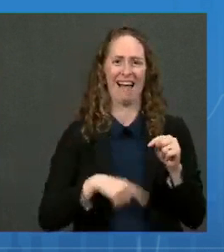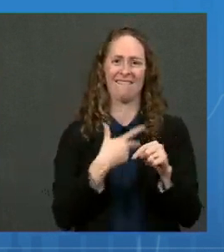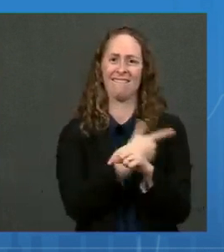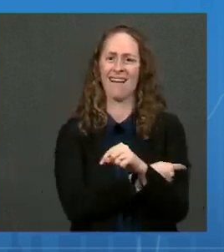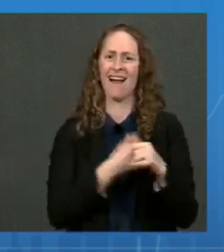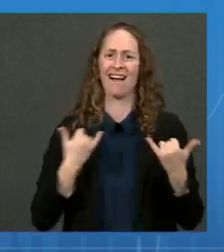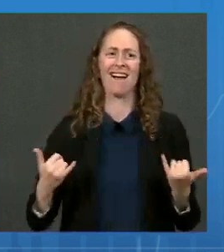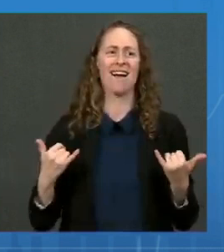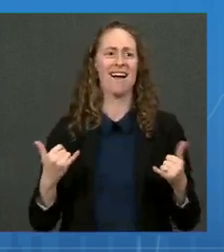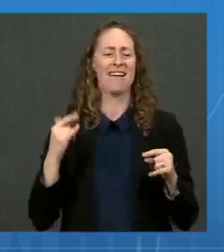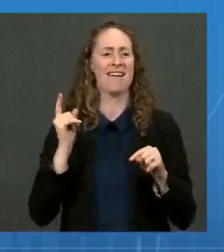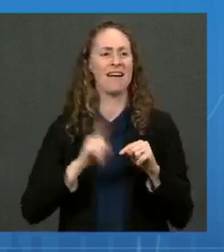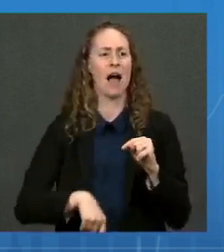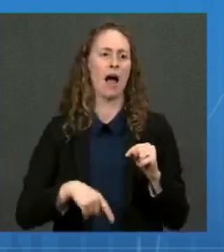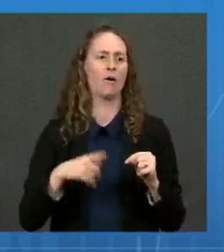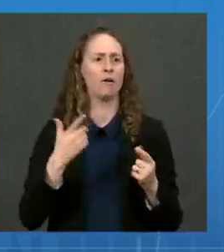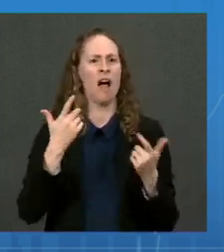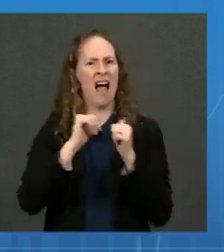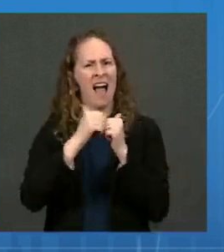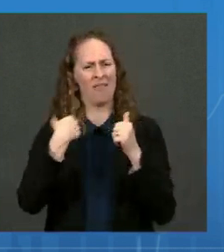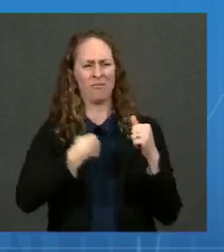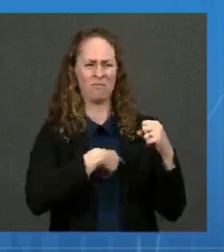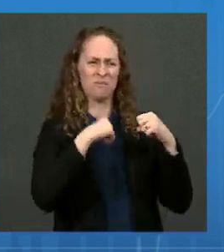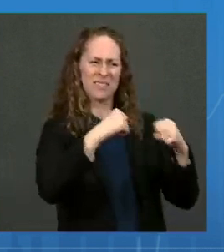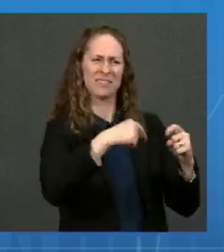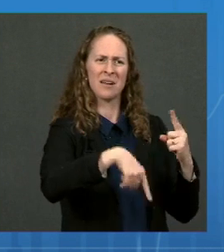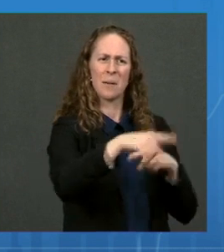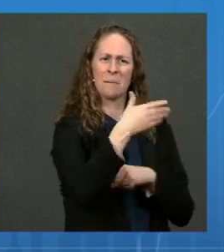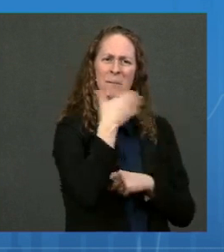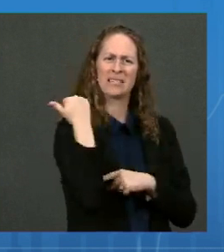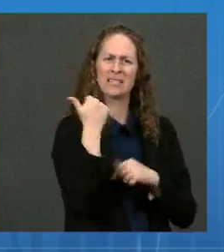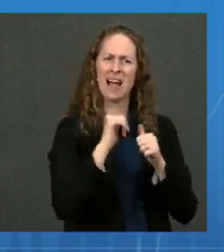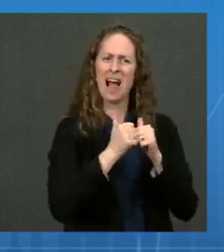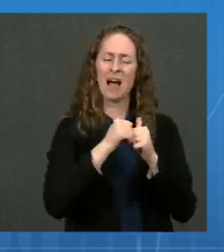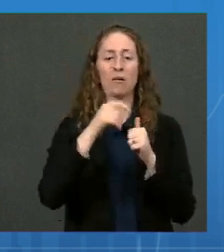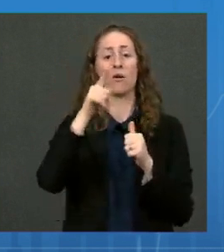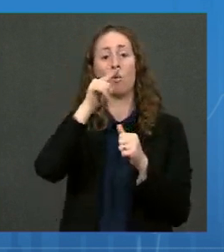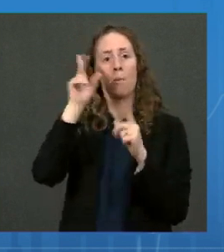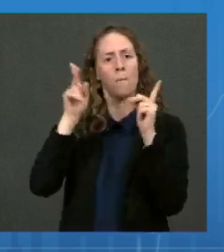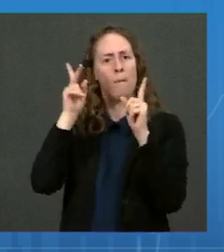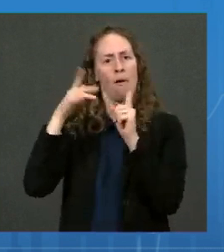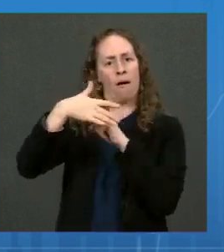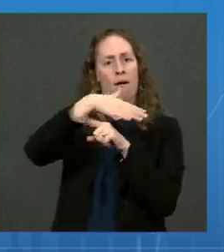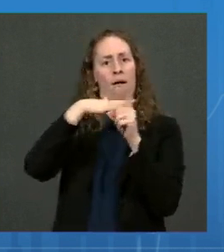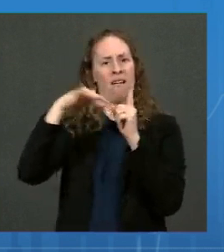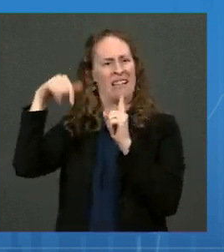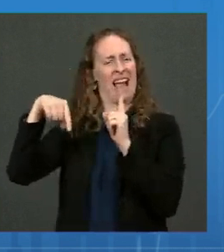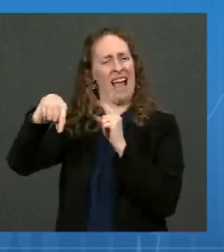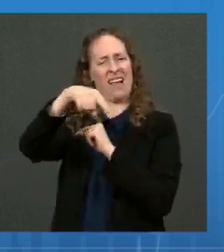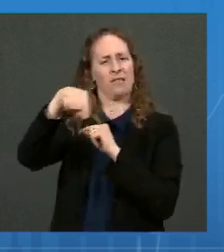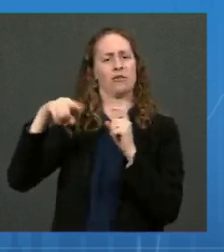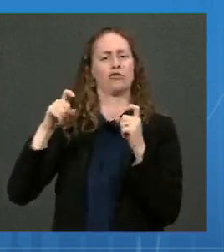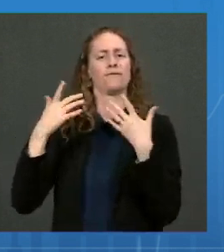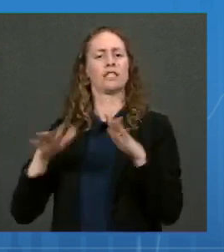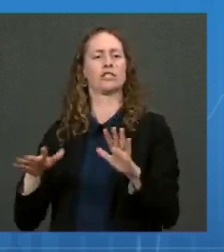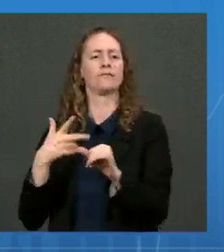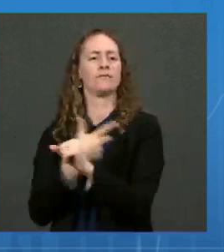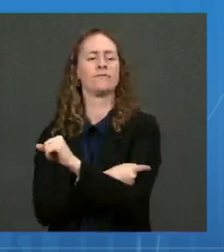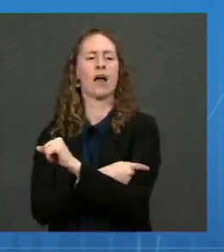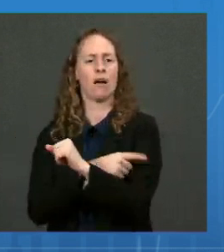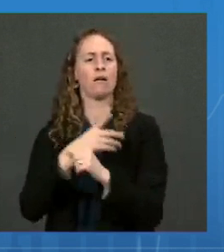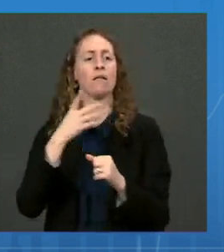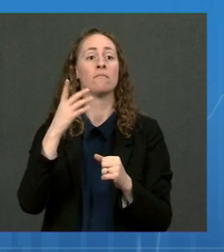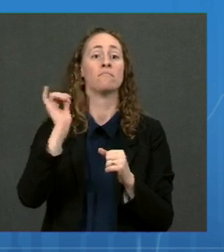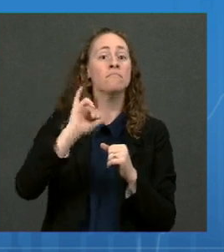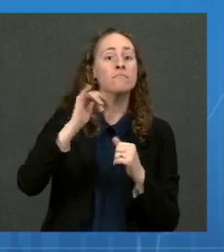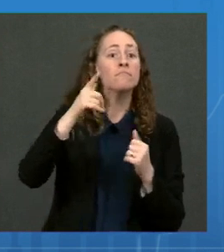the best protection we can provide them is to make sure that everyone around them in the household is vaccinated and that they are wearing a mask when they are at